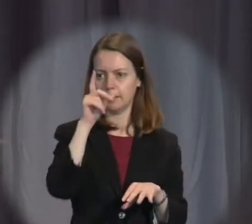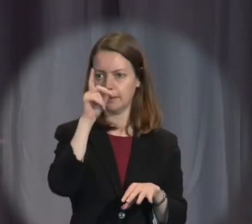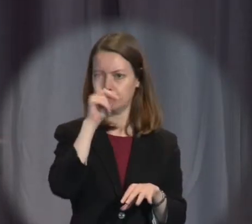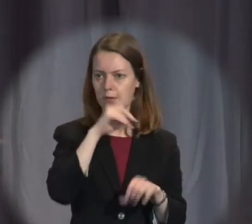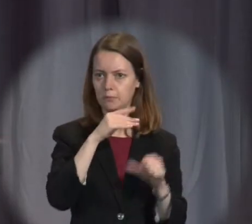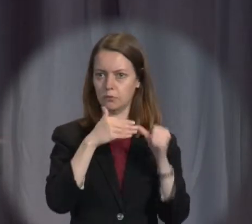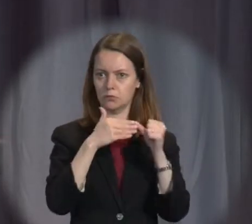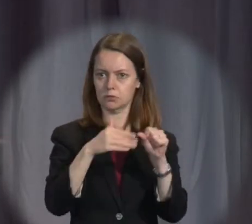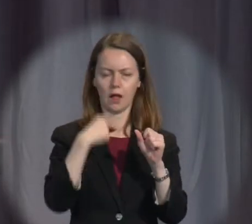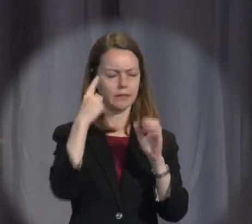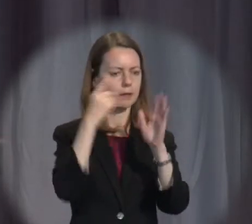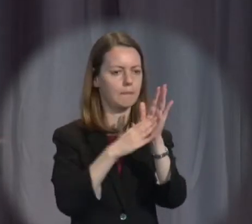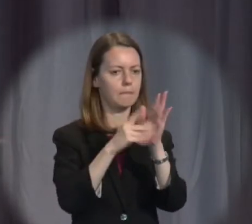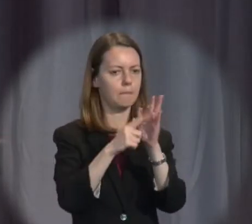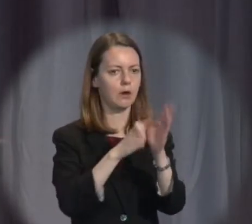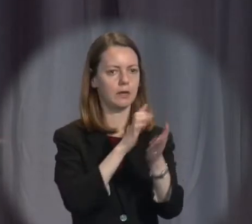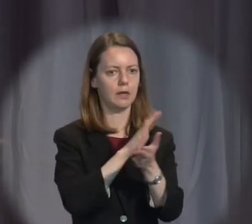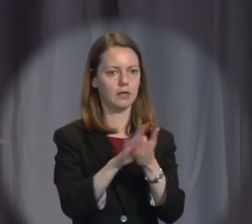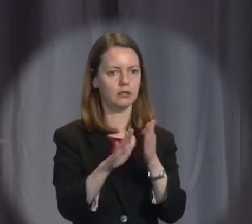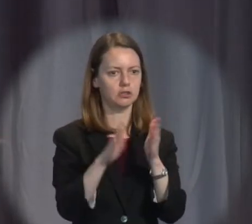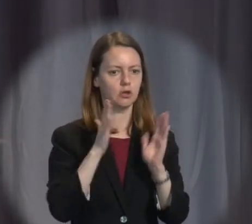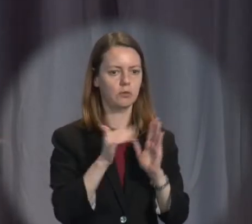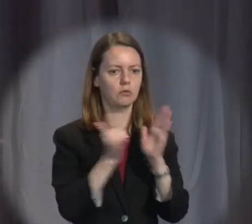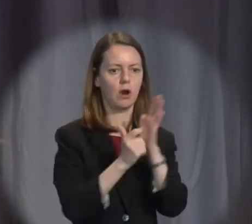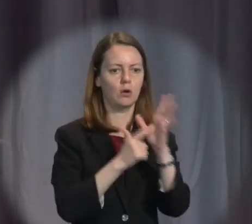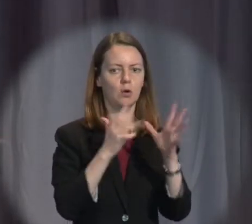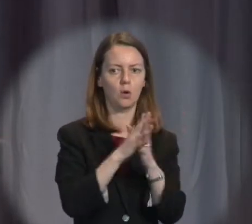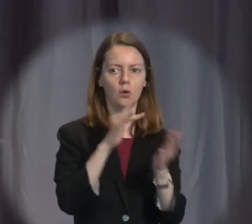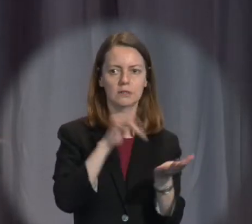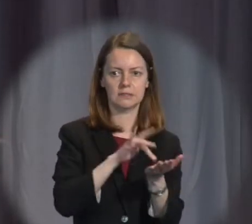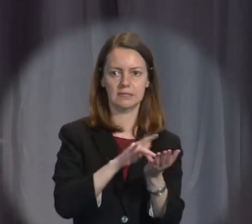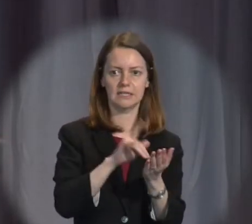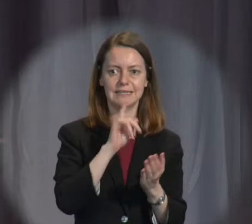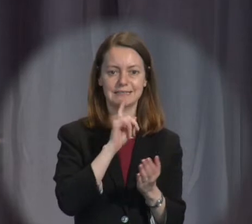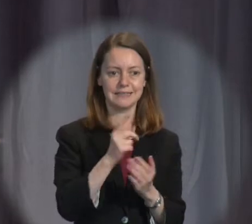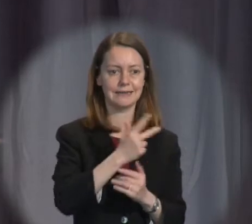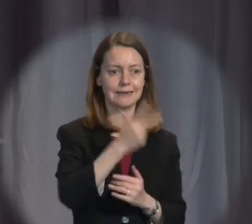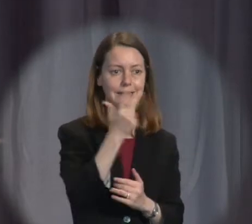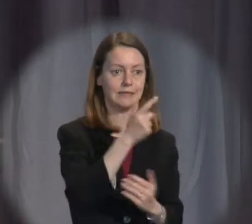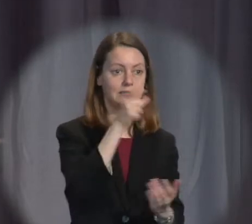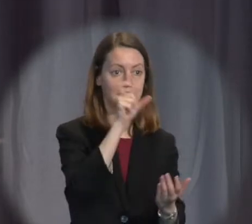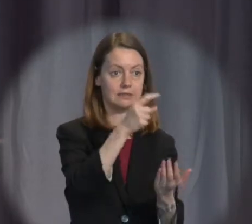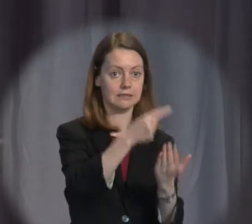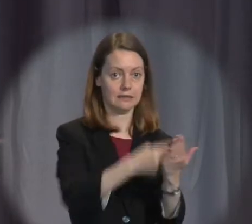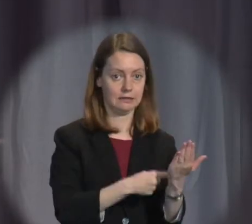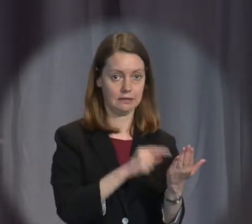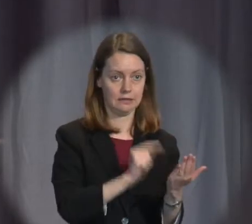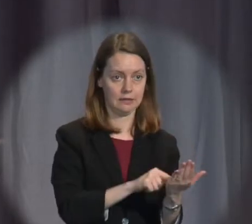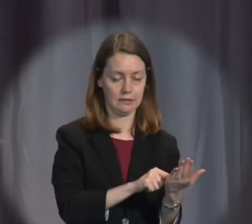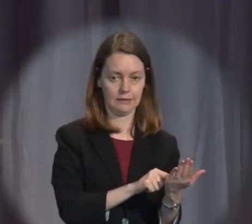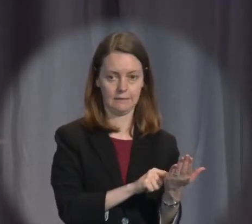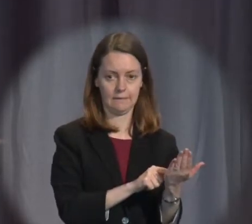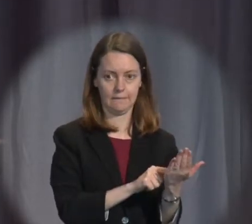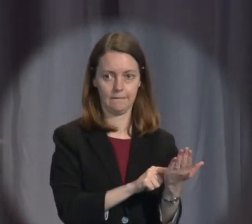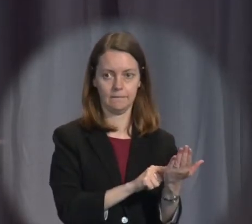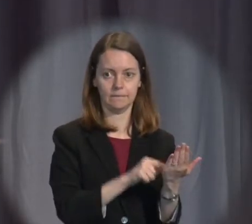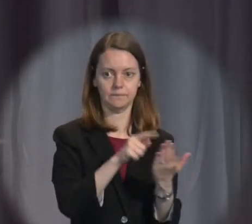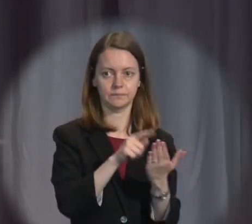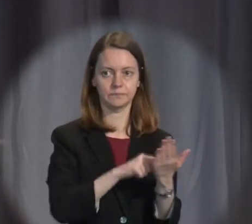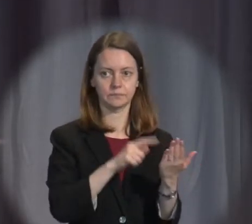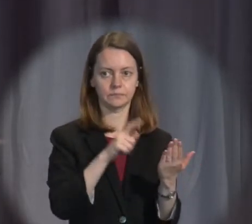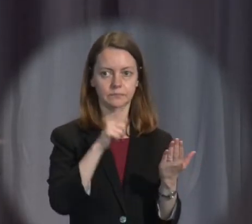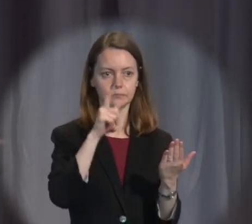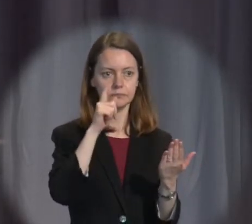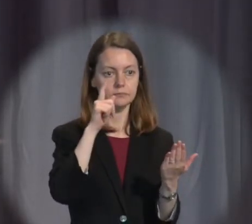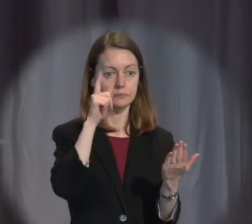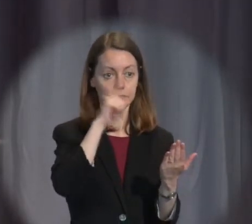Human Rights Law Centre that found, of course, many of the people who submitted these submissions were more than happy